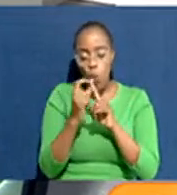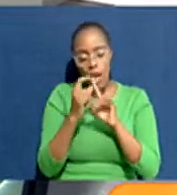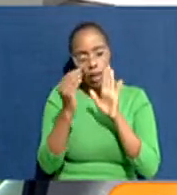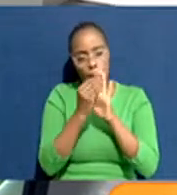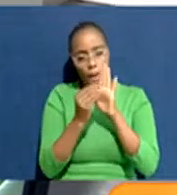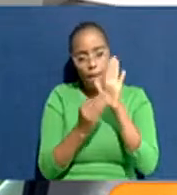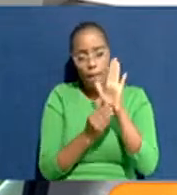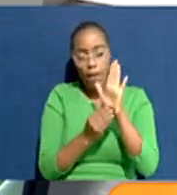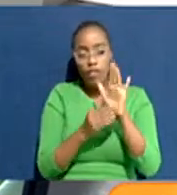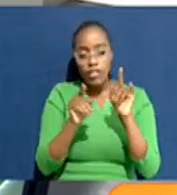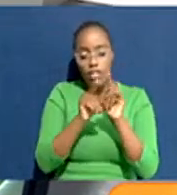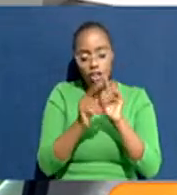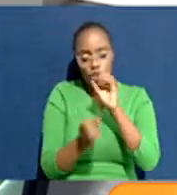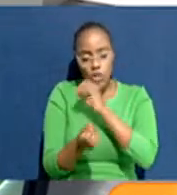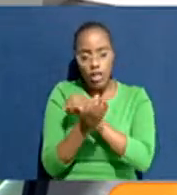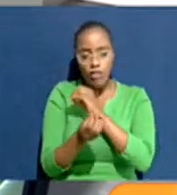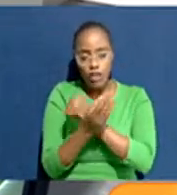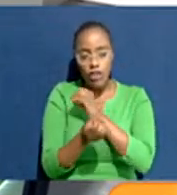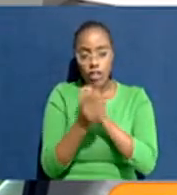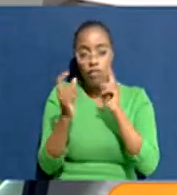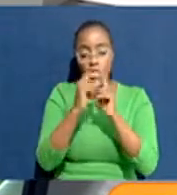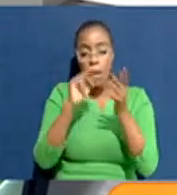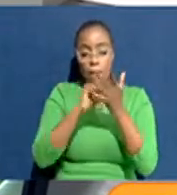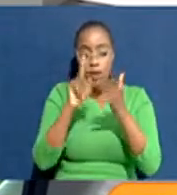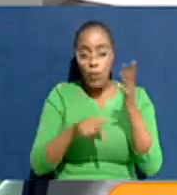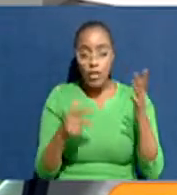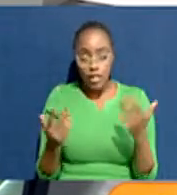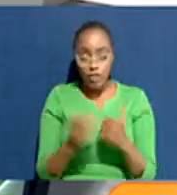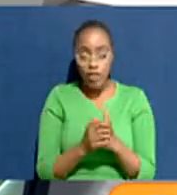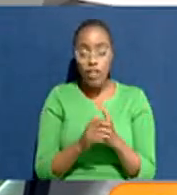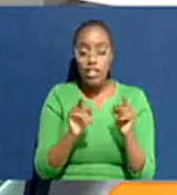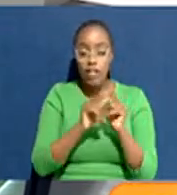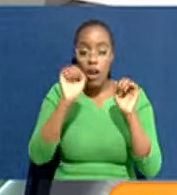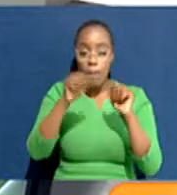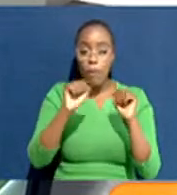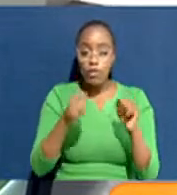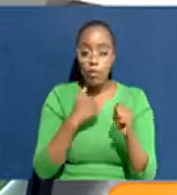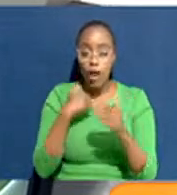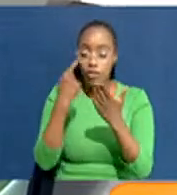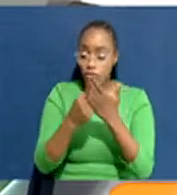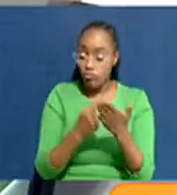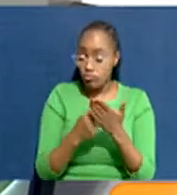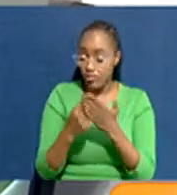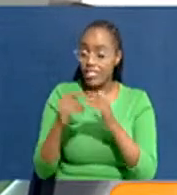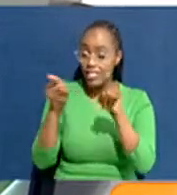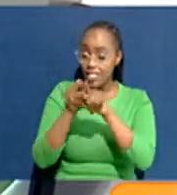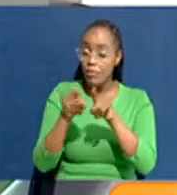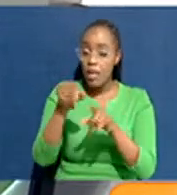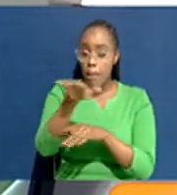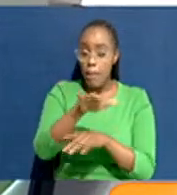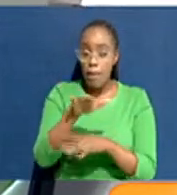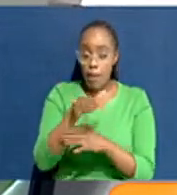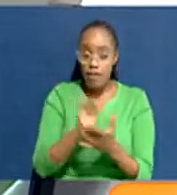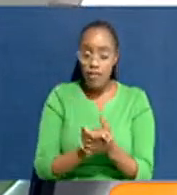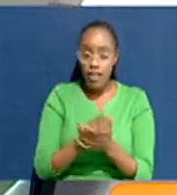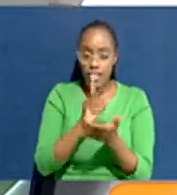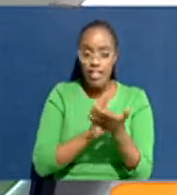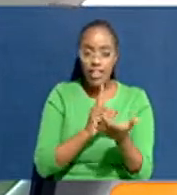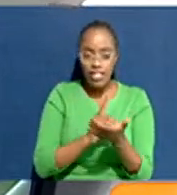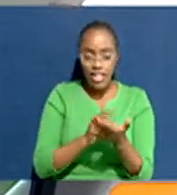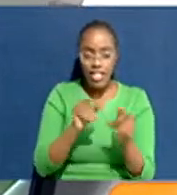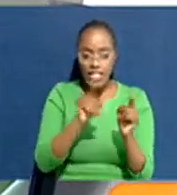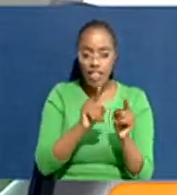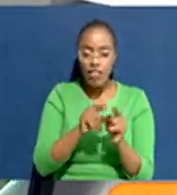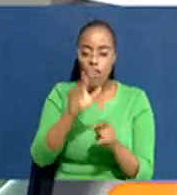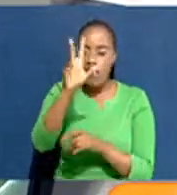Okay, perfect. Defining the terms and what they mean. This is what happens. Then we can have an example. have a doctor and a professor. I literally just